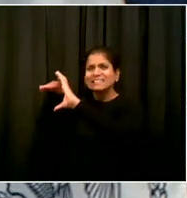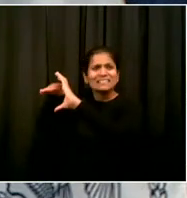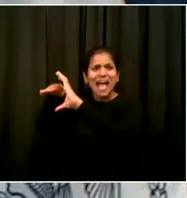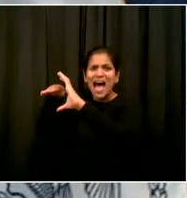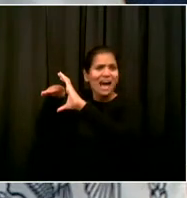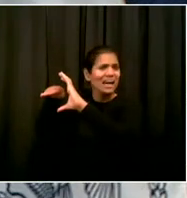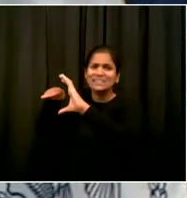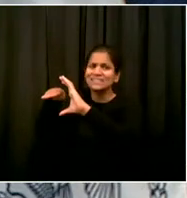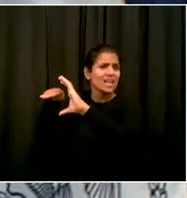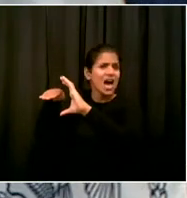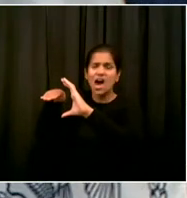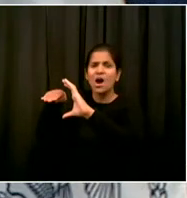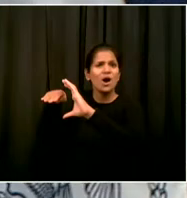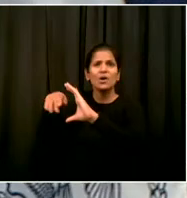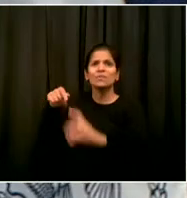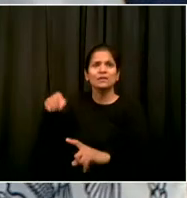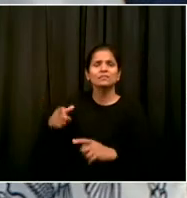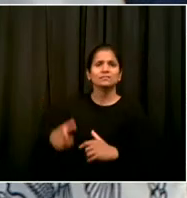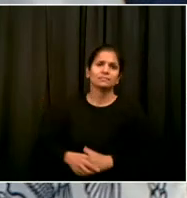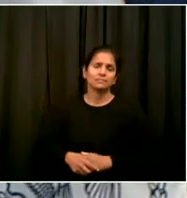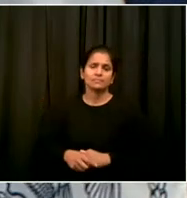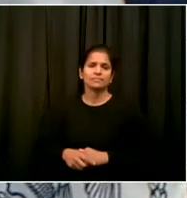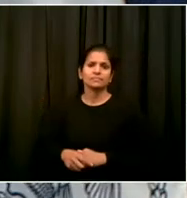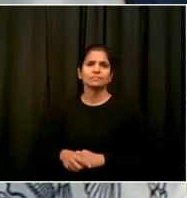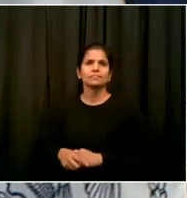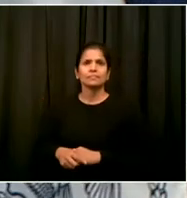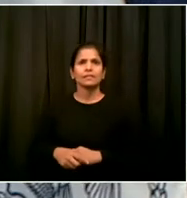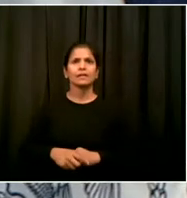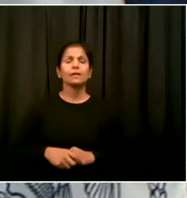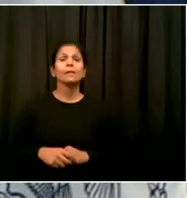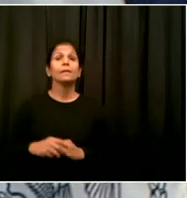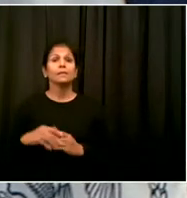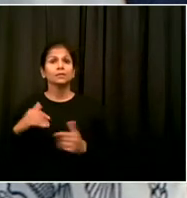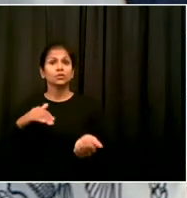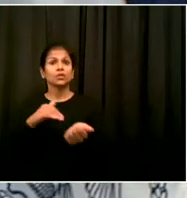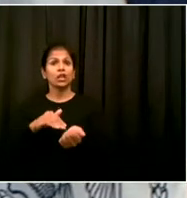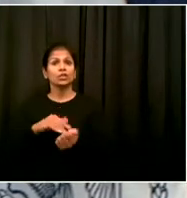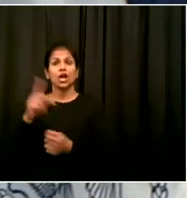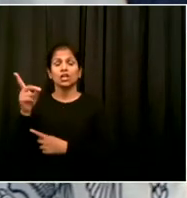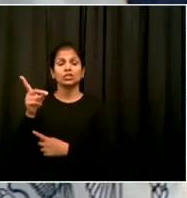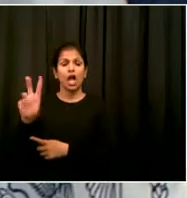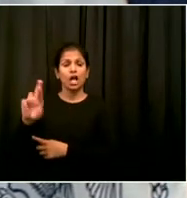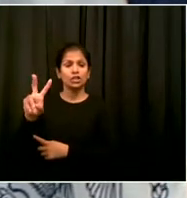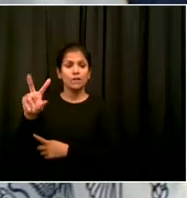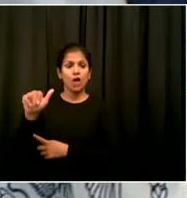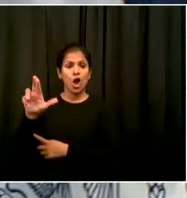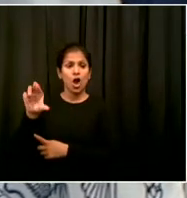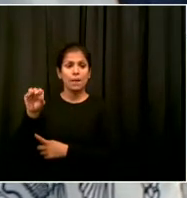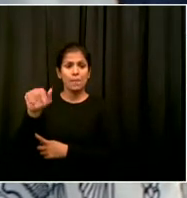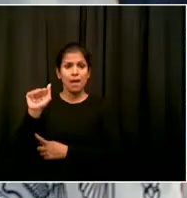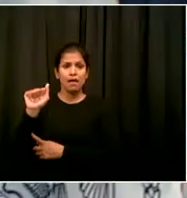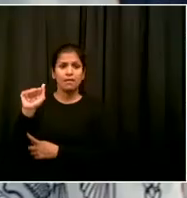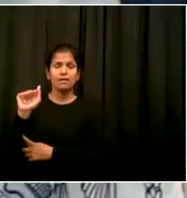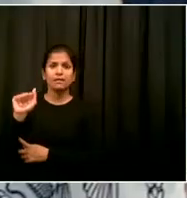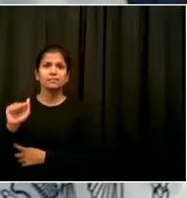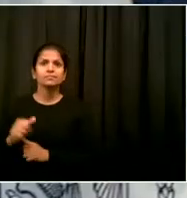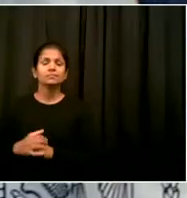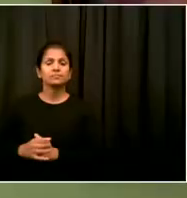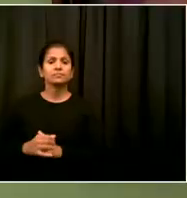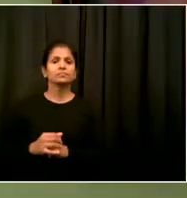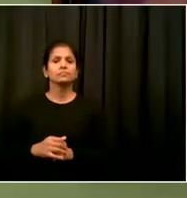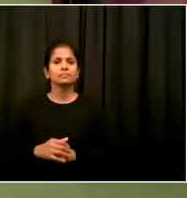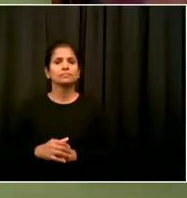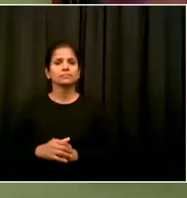Yes, thank you very much. I think the mayor has highlighted a lot of the critically important issues. One of the areas that makes us